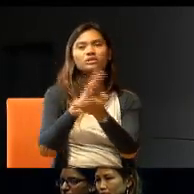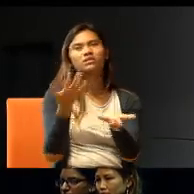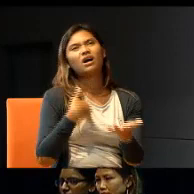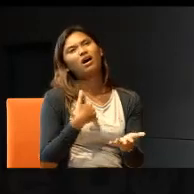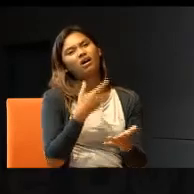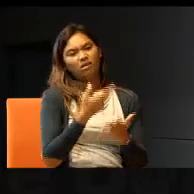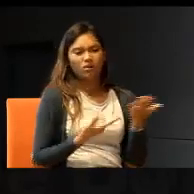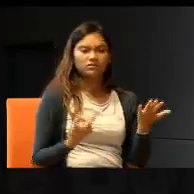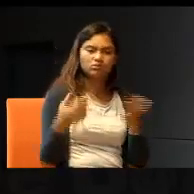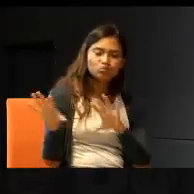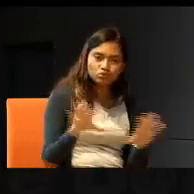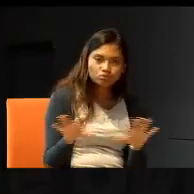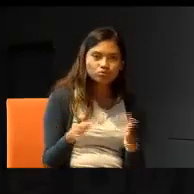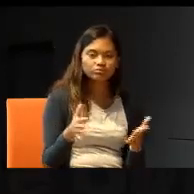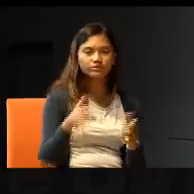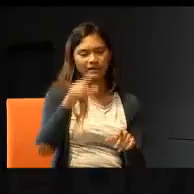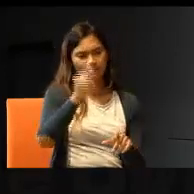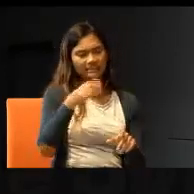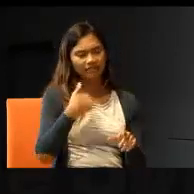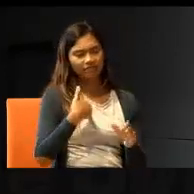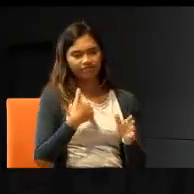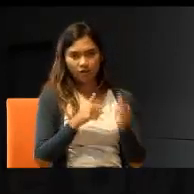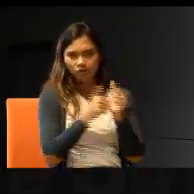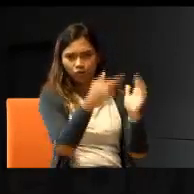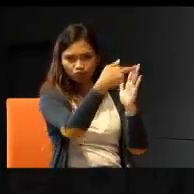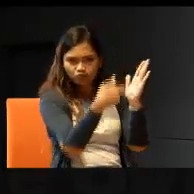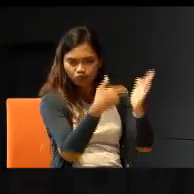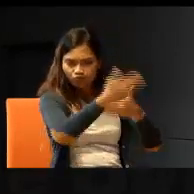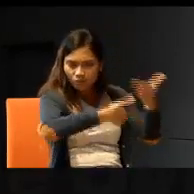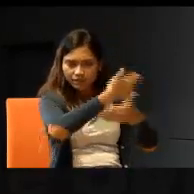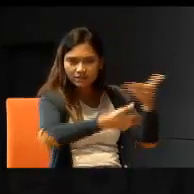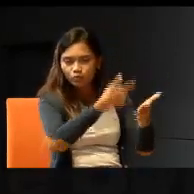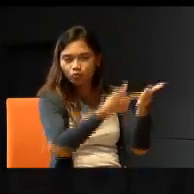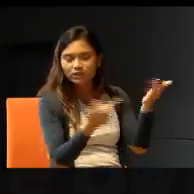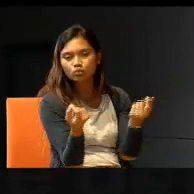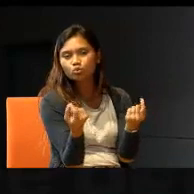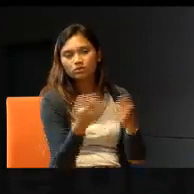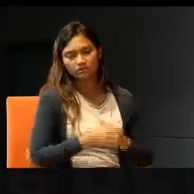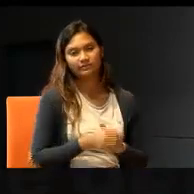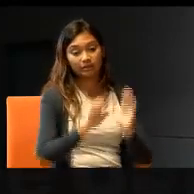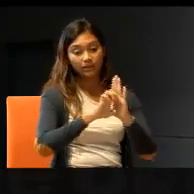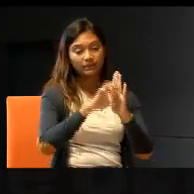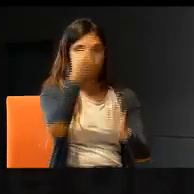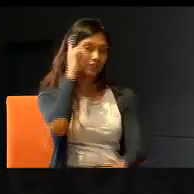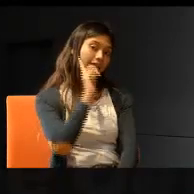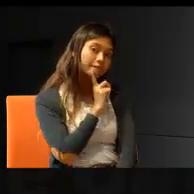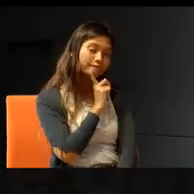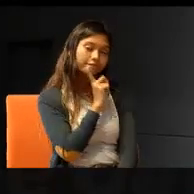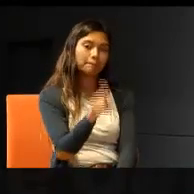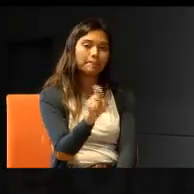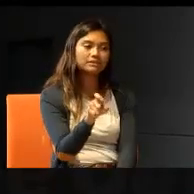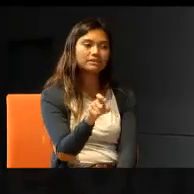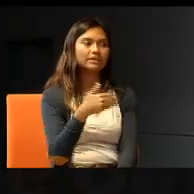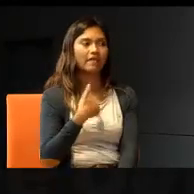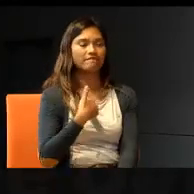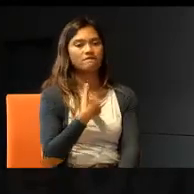do? There must be some, kind of procedure. Yeah. Like for example, if, for a deaf student, there must,